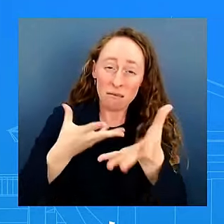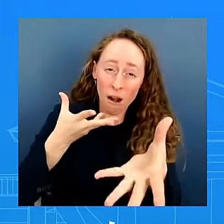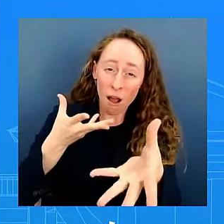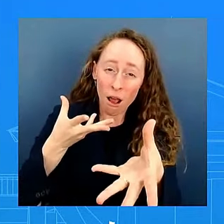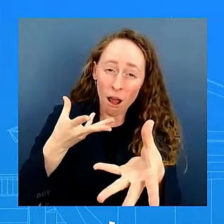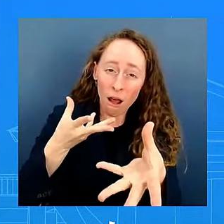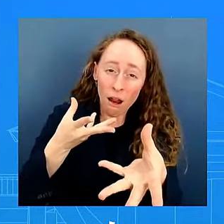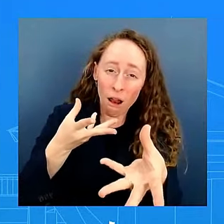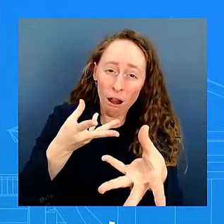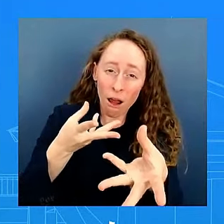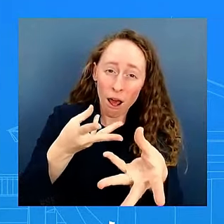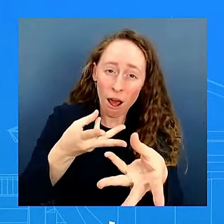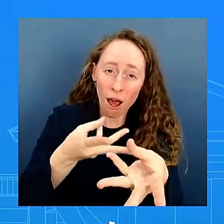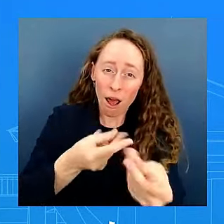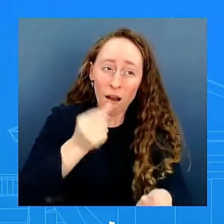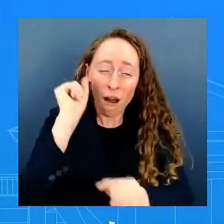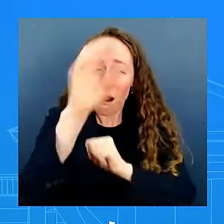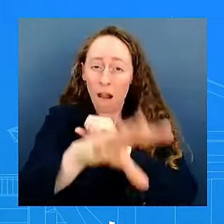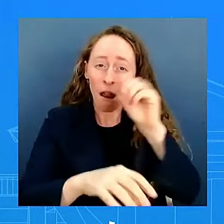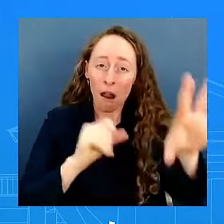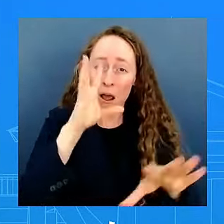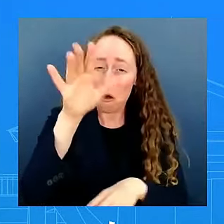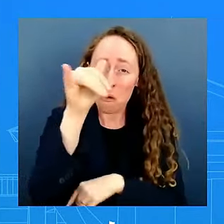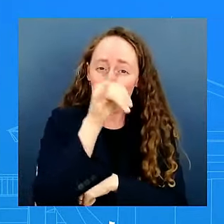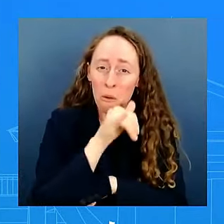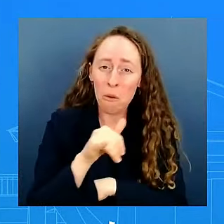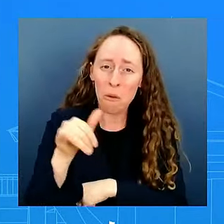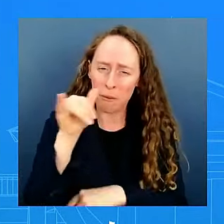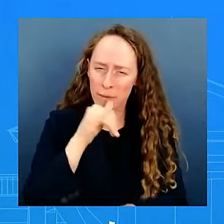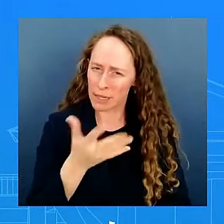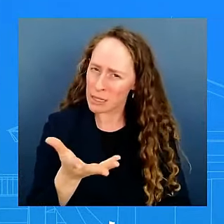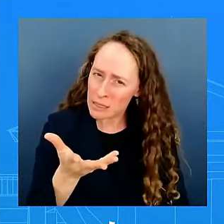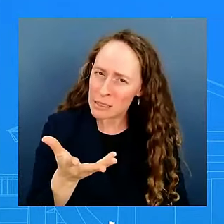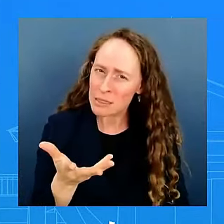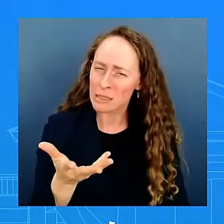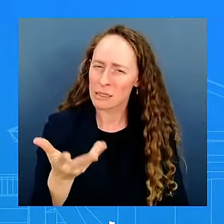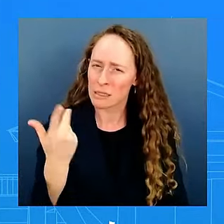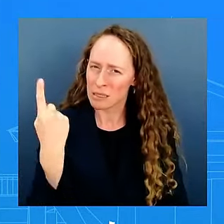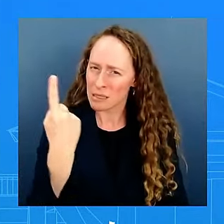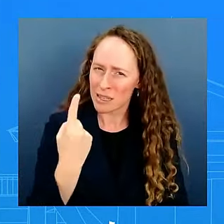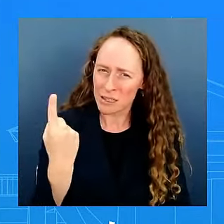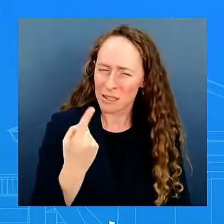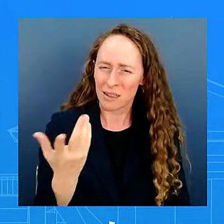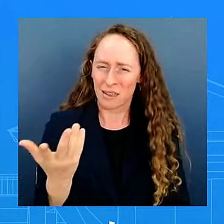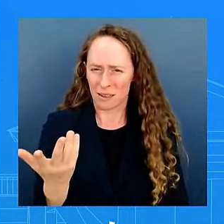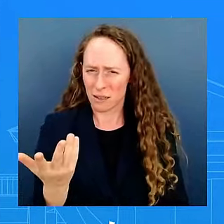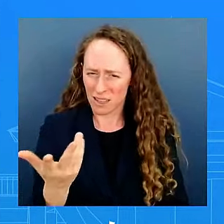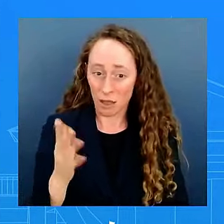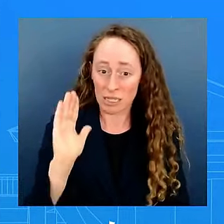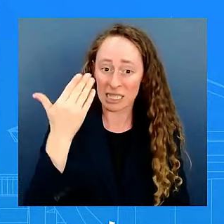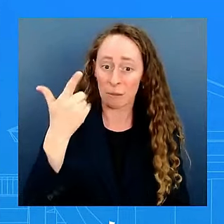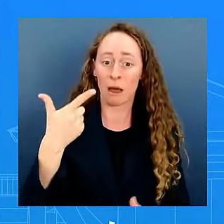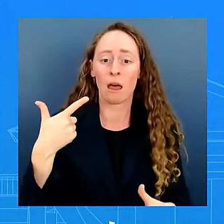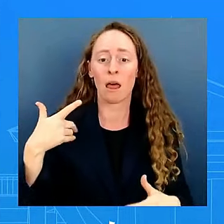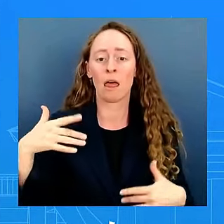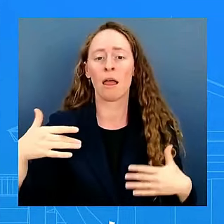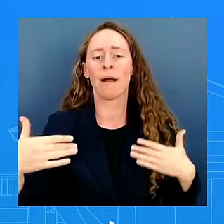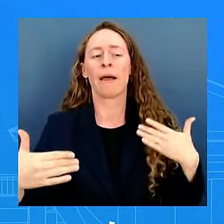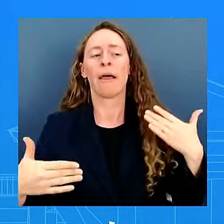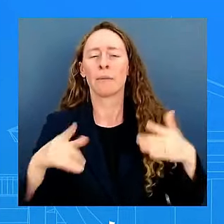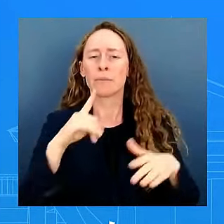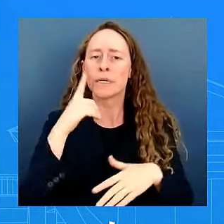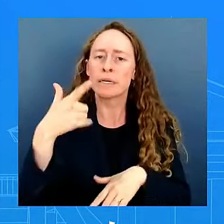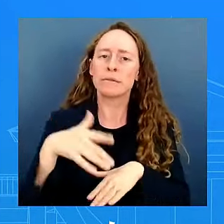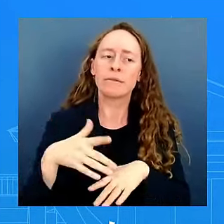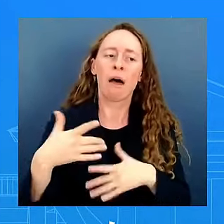aid that you guys promote has been slow walked in the form of a decision to use it let me just let's step